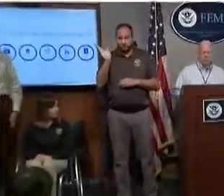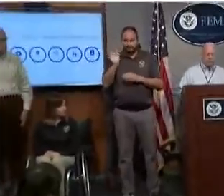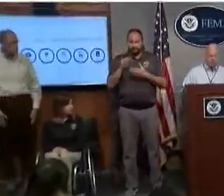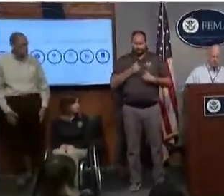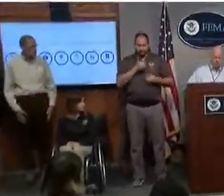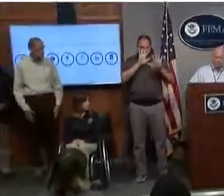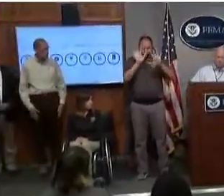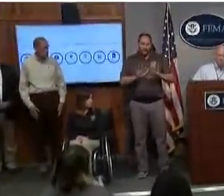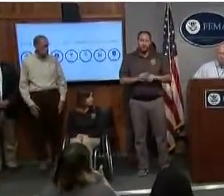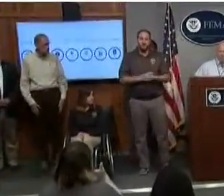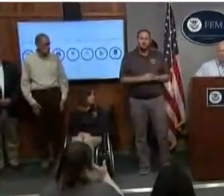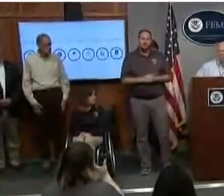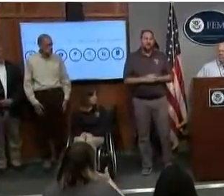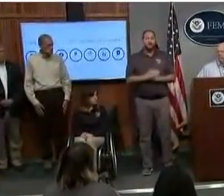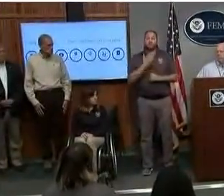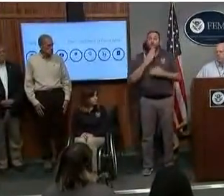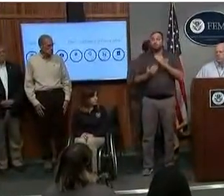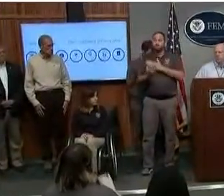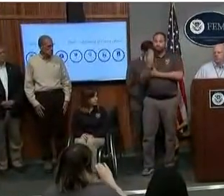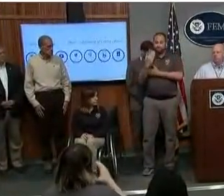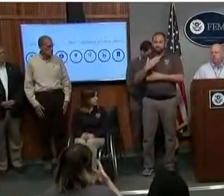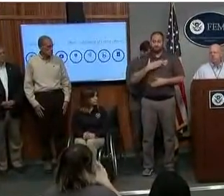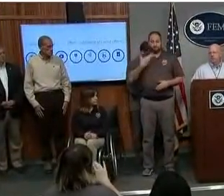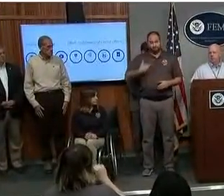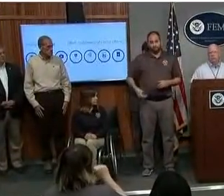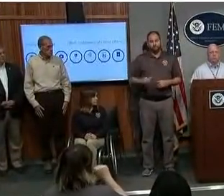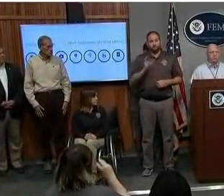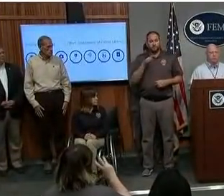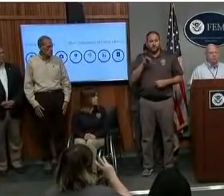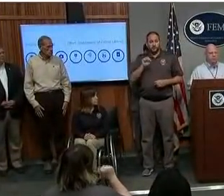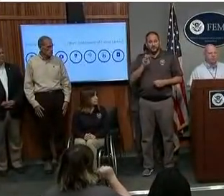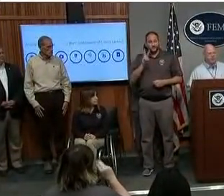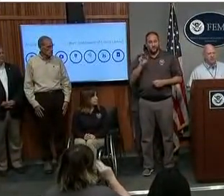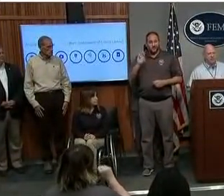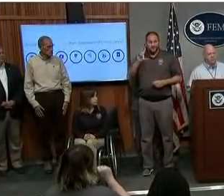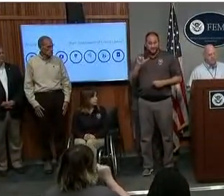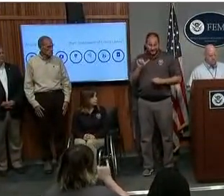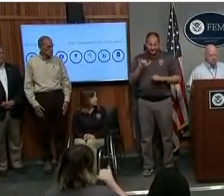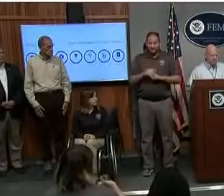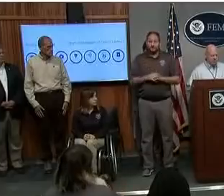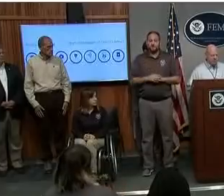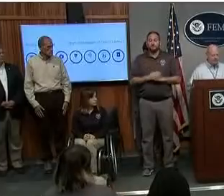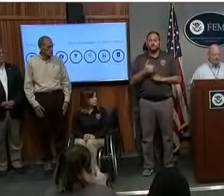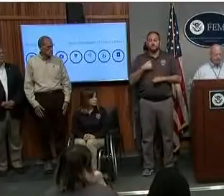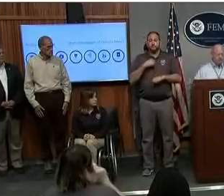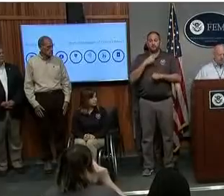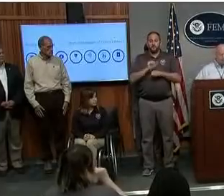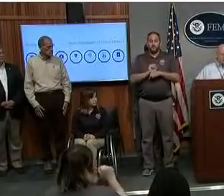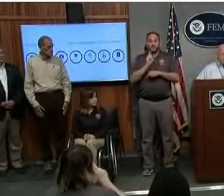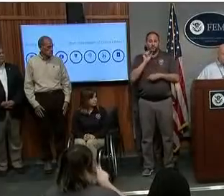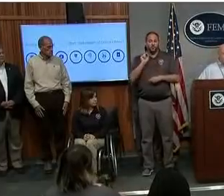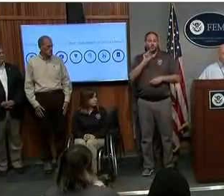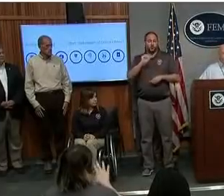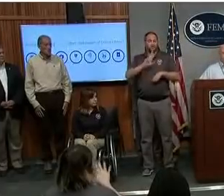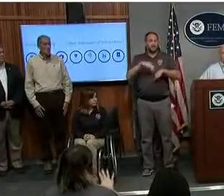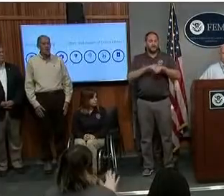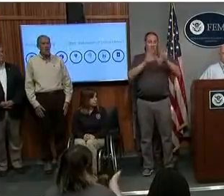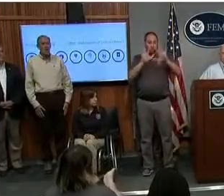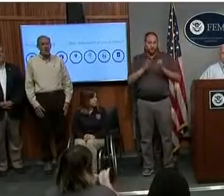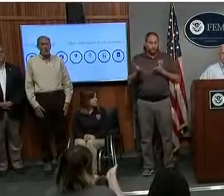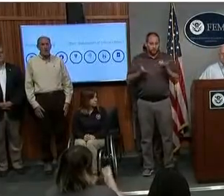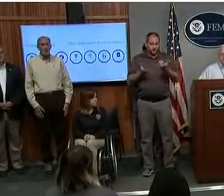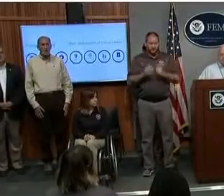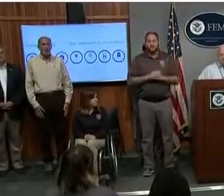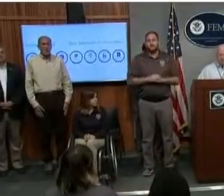Good morning. My name is Chris Wansley. I work with Noah's National Weather Service. At around